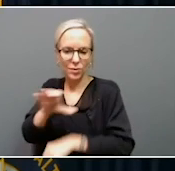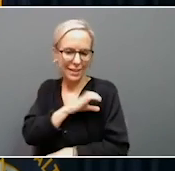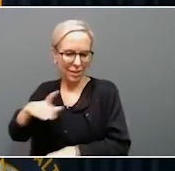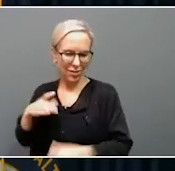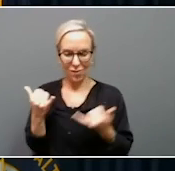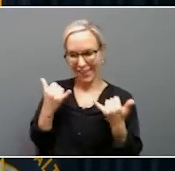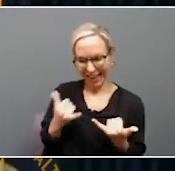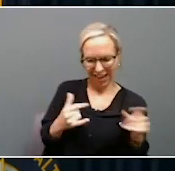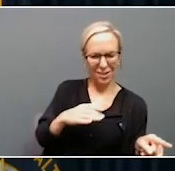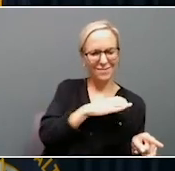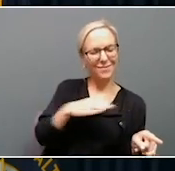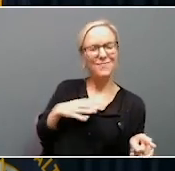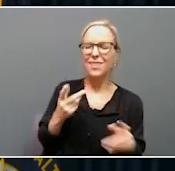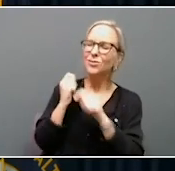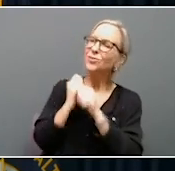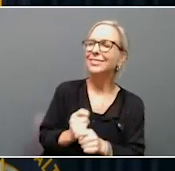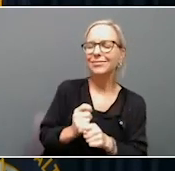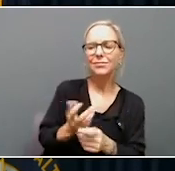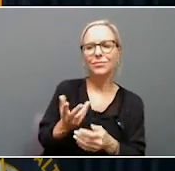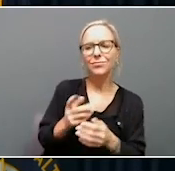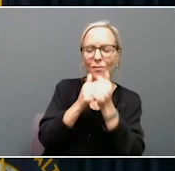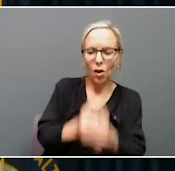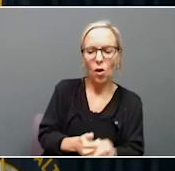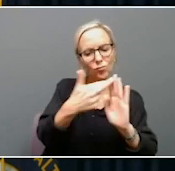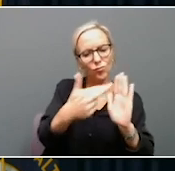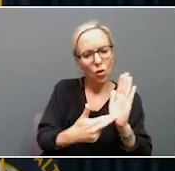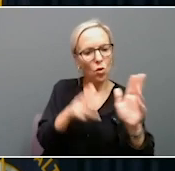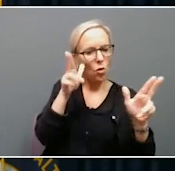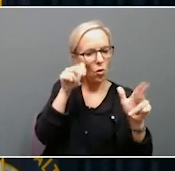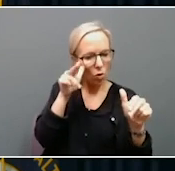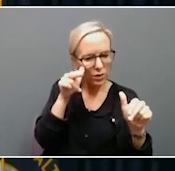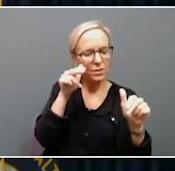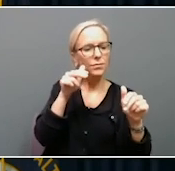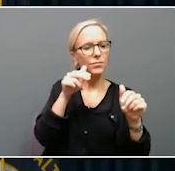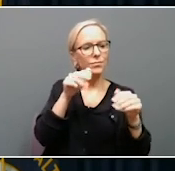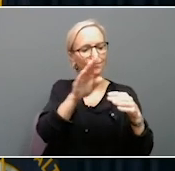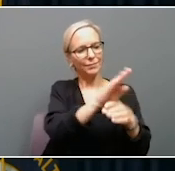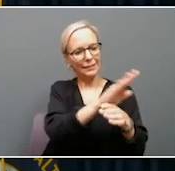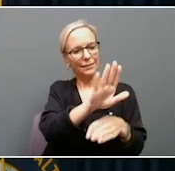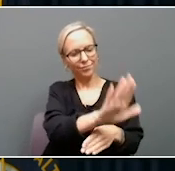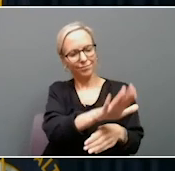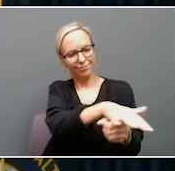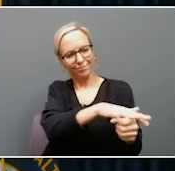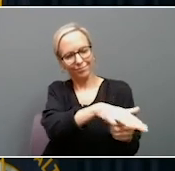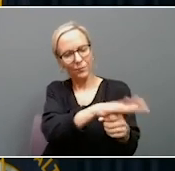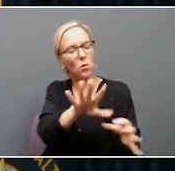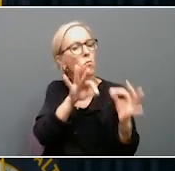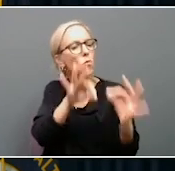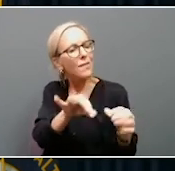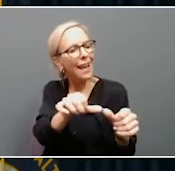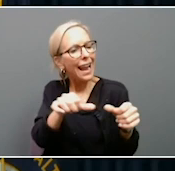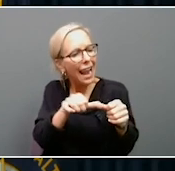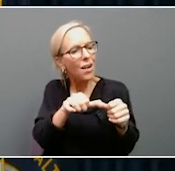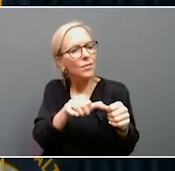traditionally been about regulation of the horse industry, and it, in many ways, is the perfect area to